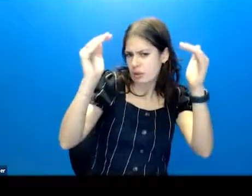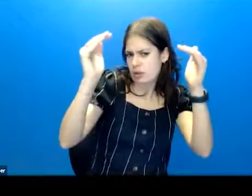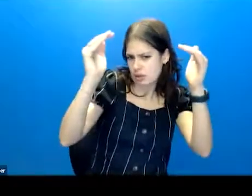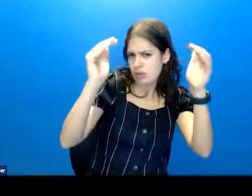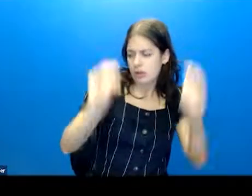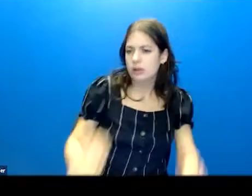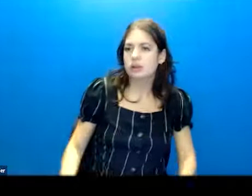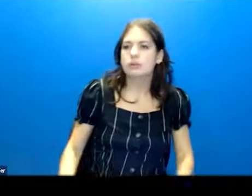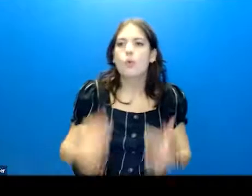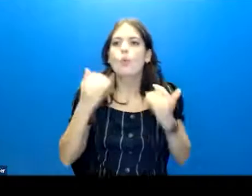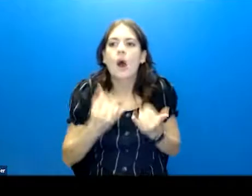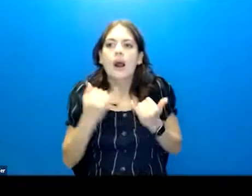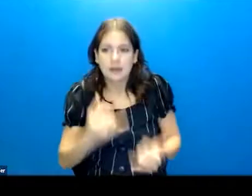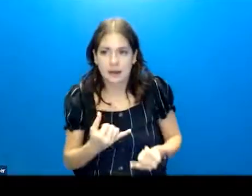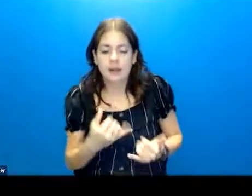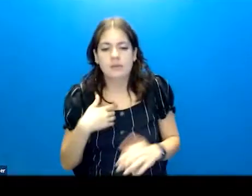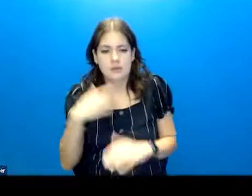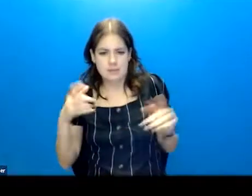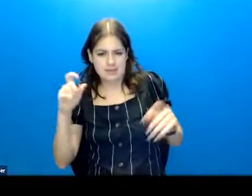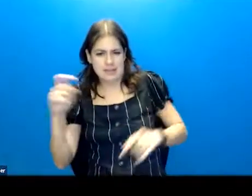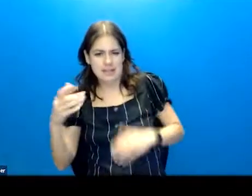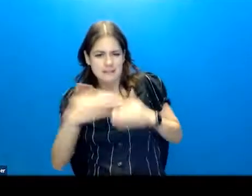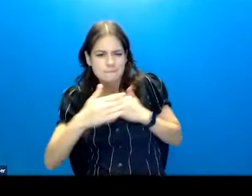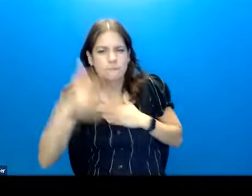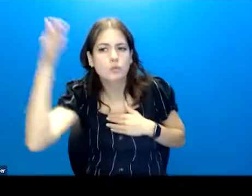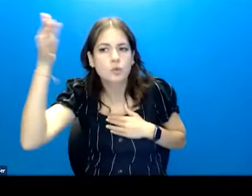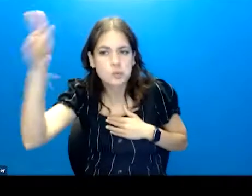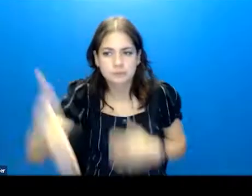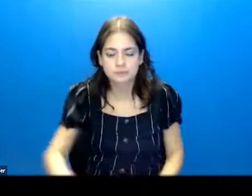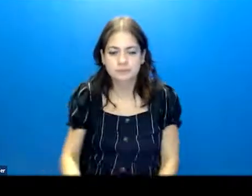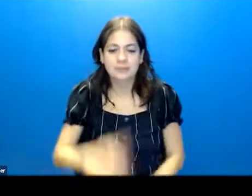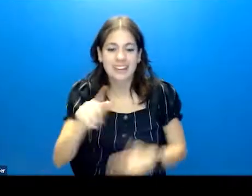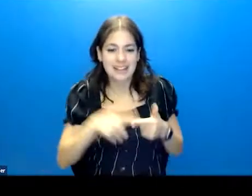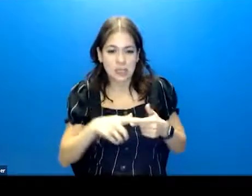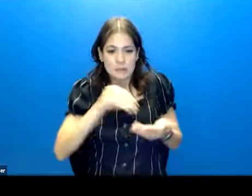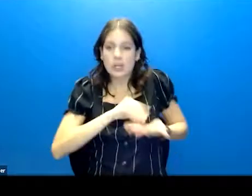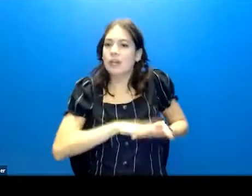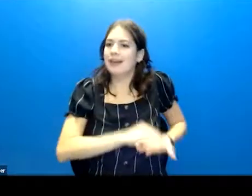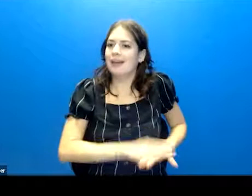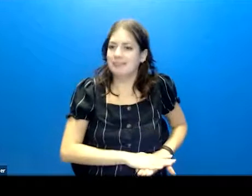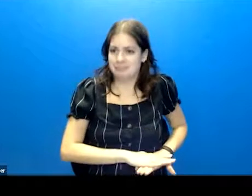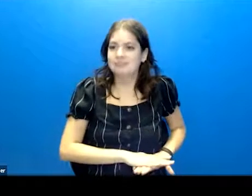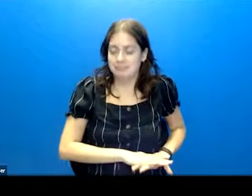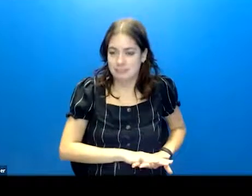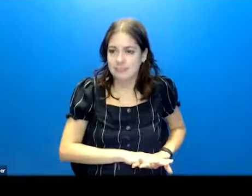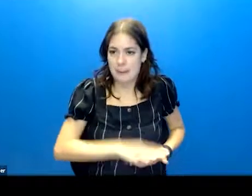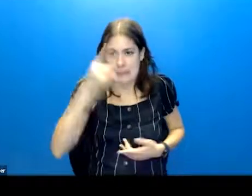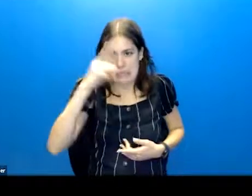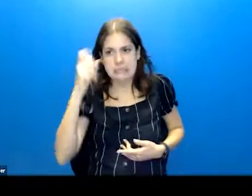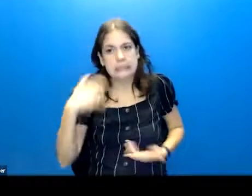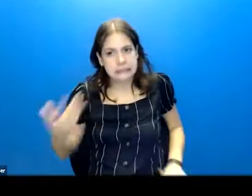person needs right now and what they might need in the future. And then you're going to document it because